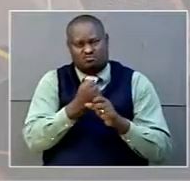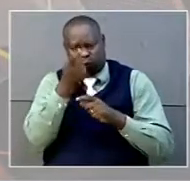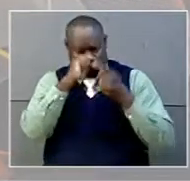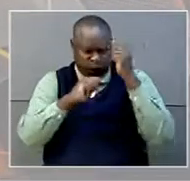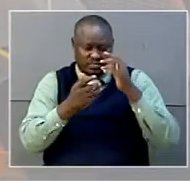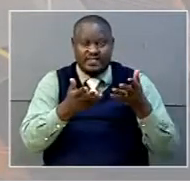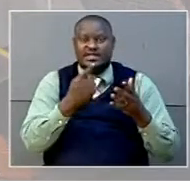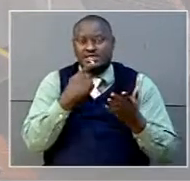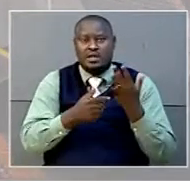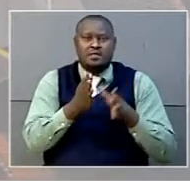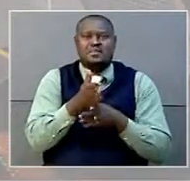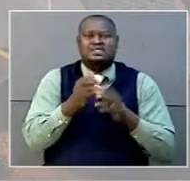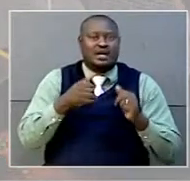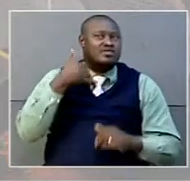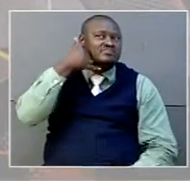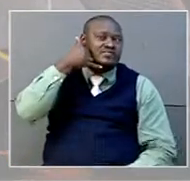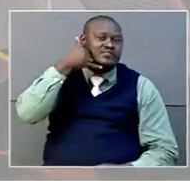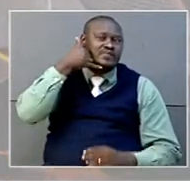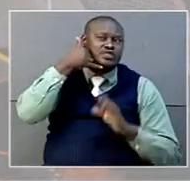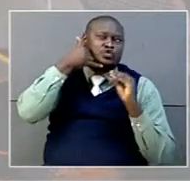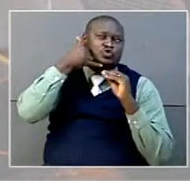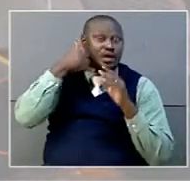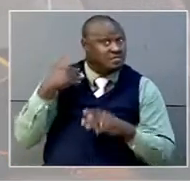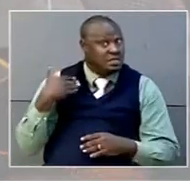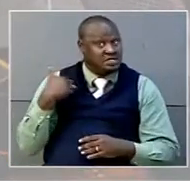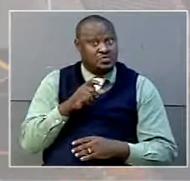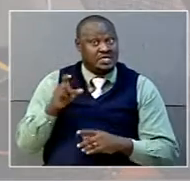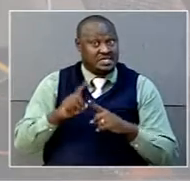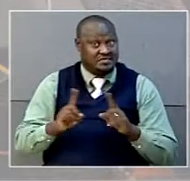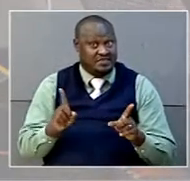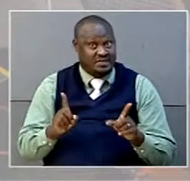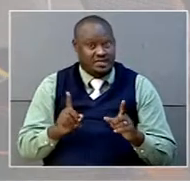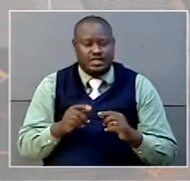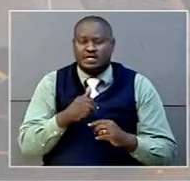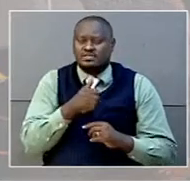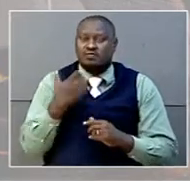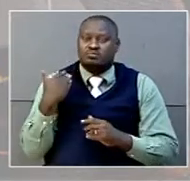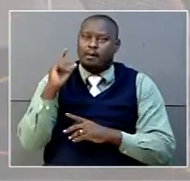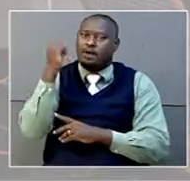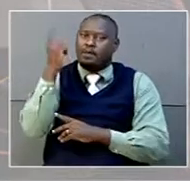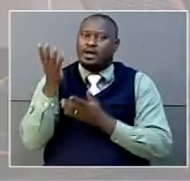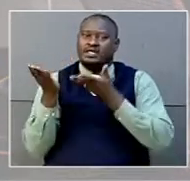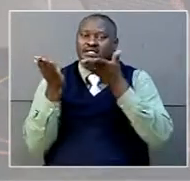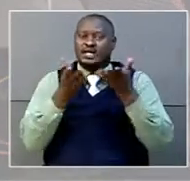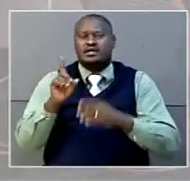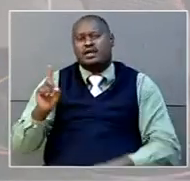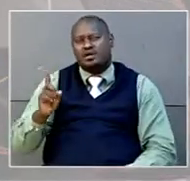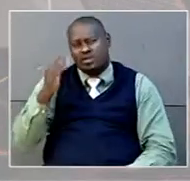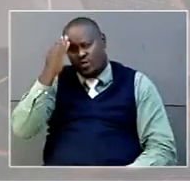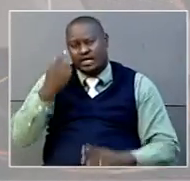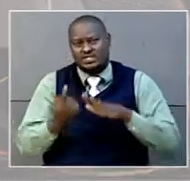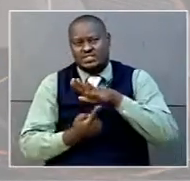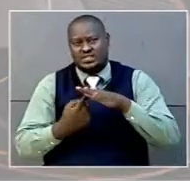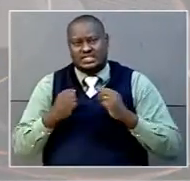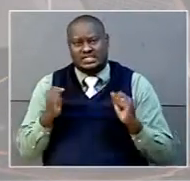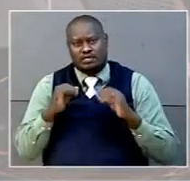can now make phone calls and talk, which was not the case last week. Now, Moriku was airlifted to Nairobi after her health started